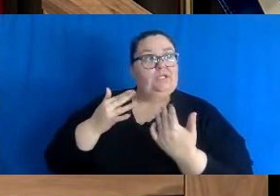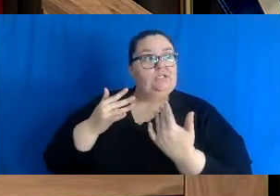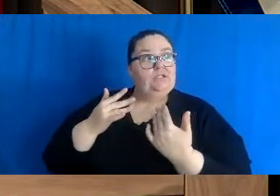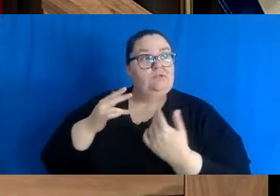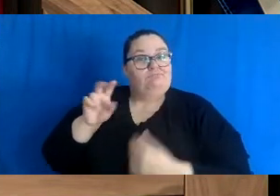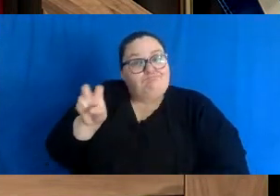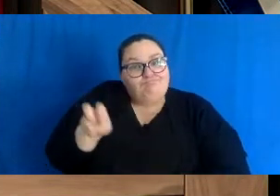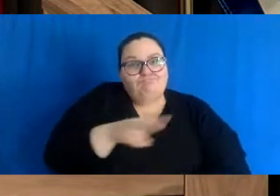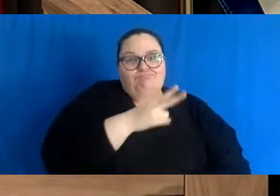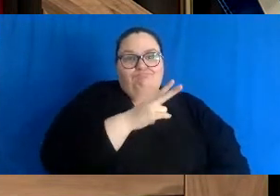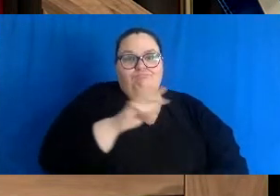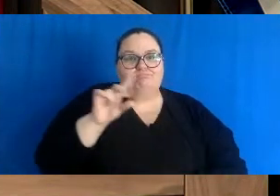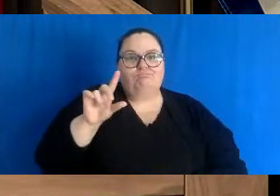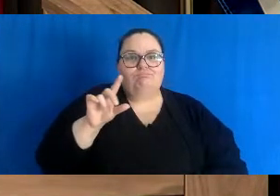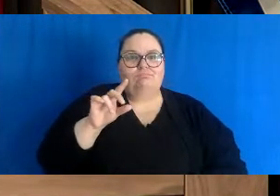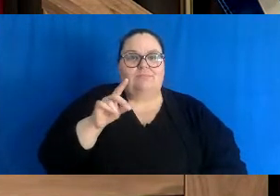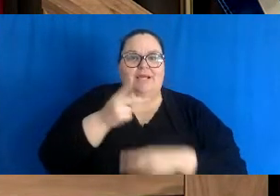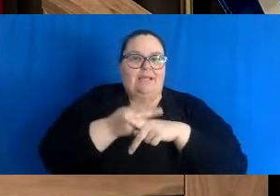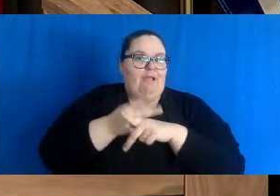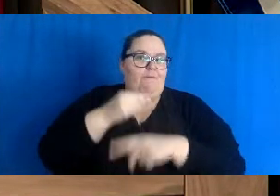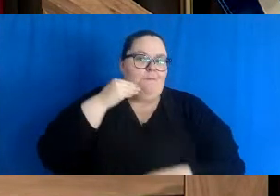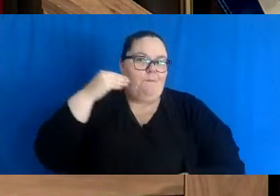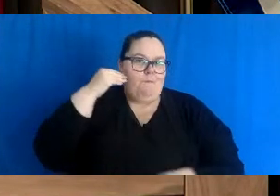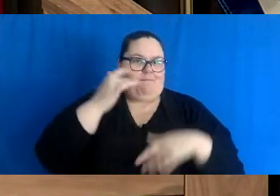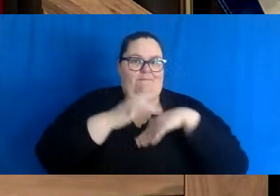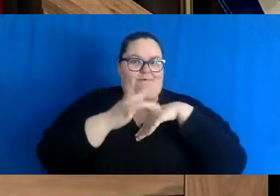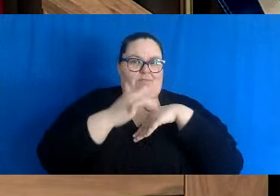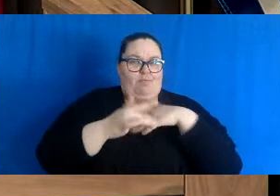long-term care location becomes available.